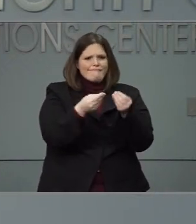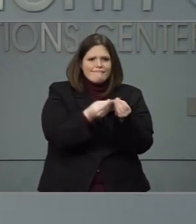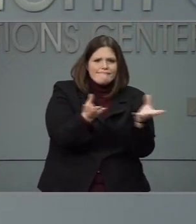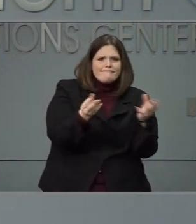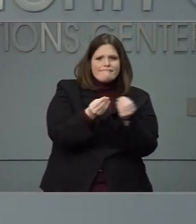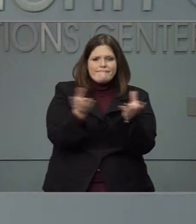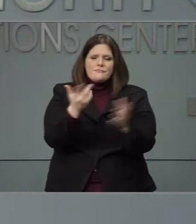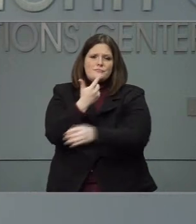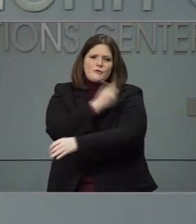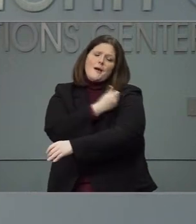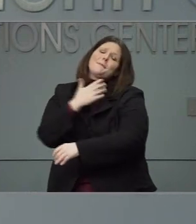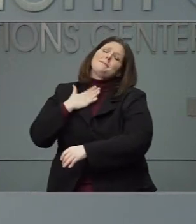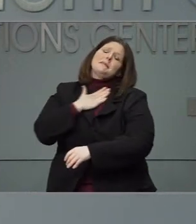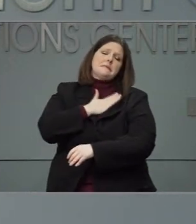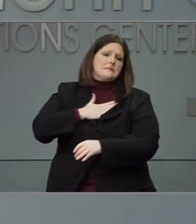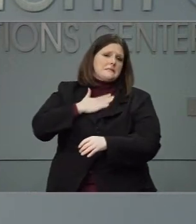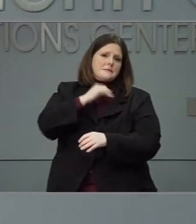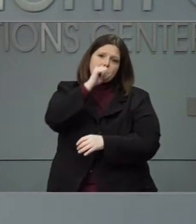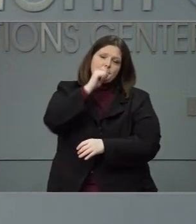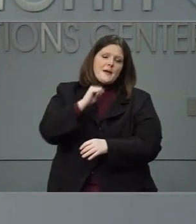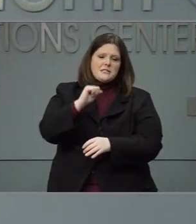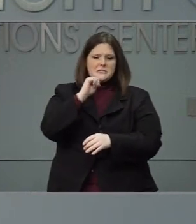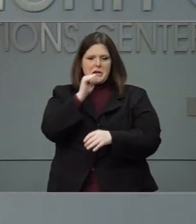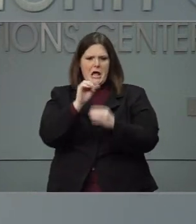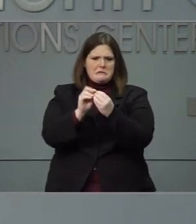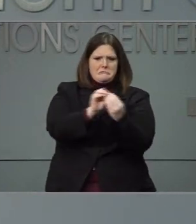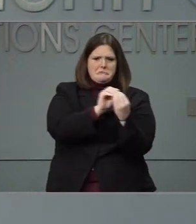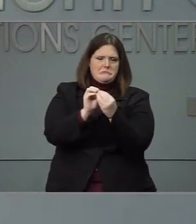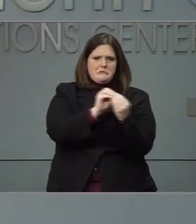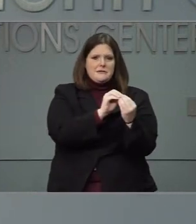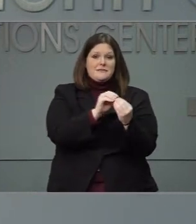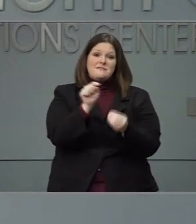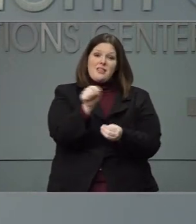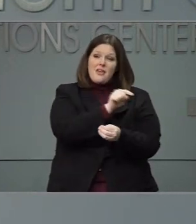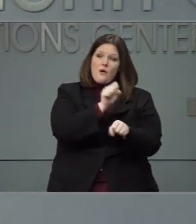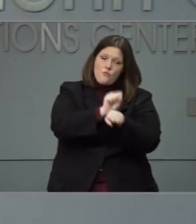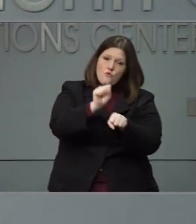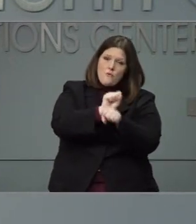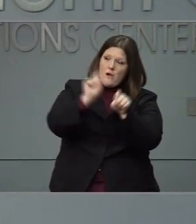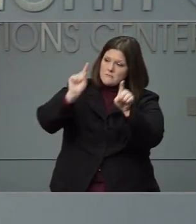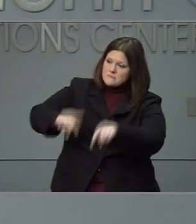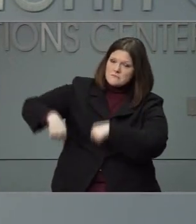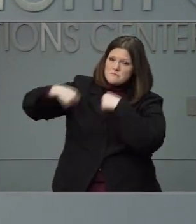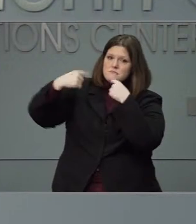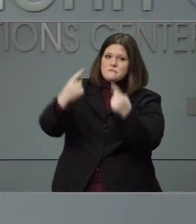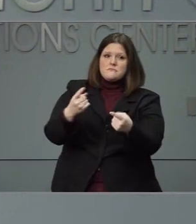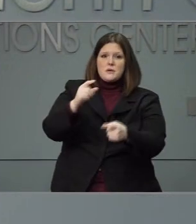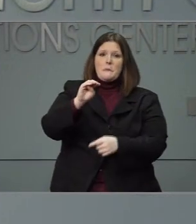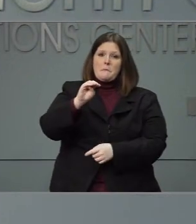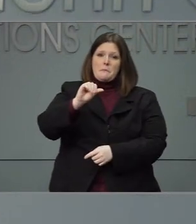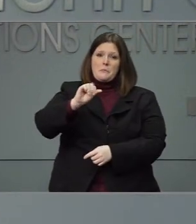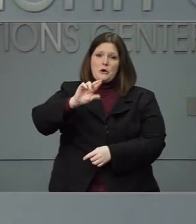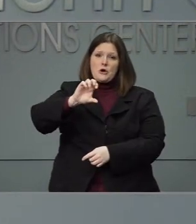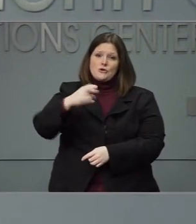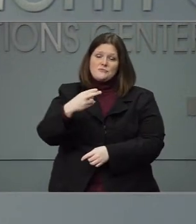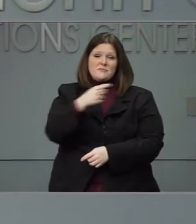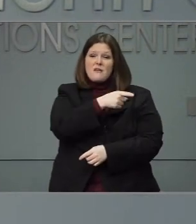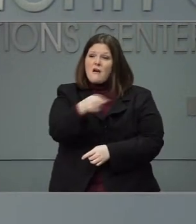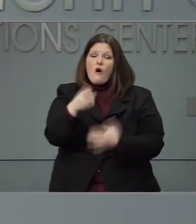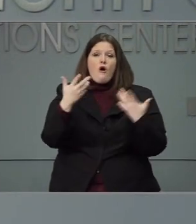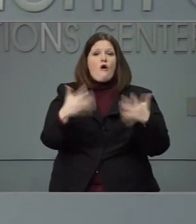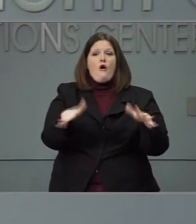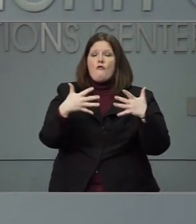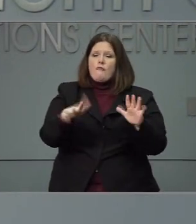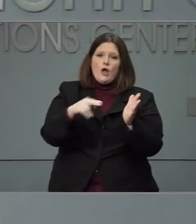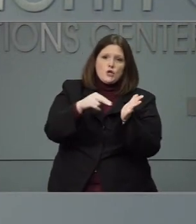people who have been fighting this battle now since March, and it's a workforce that has been strained that has been